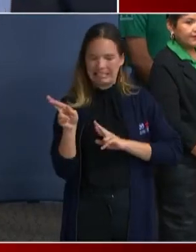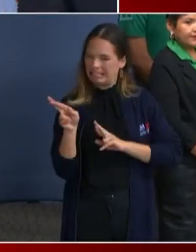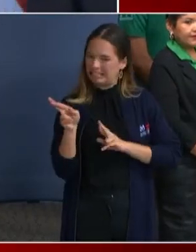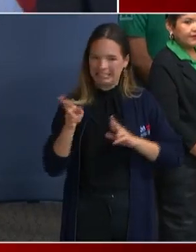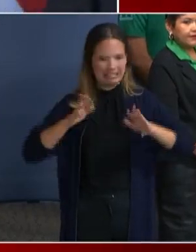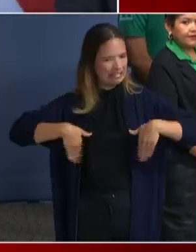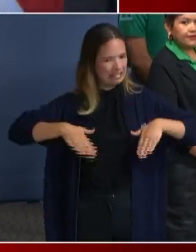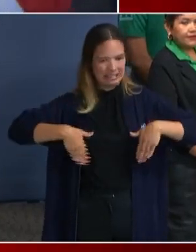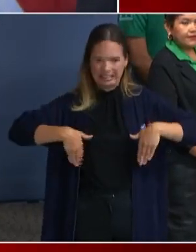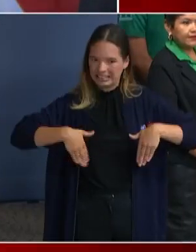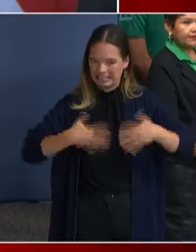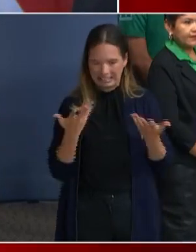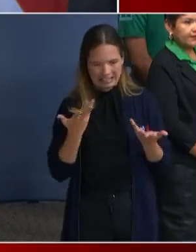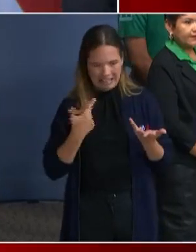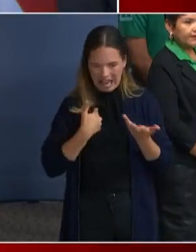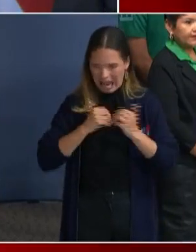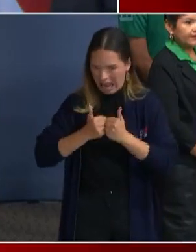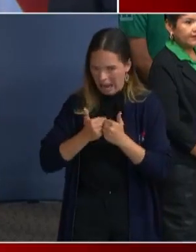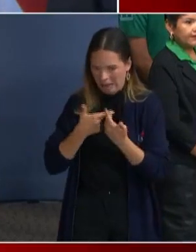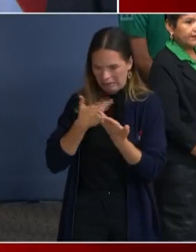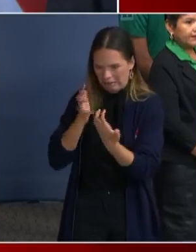assist them in getting to their final destination.